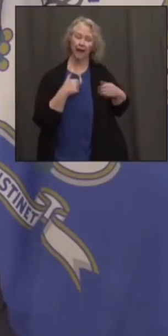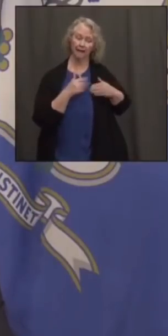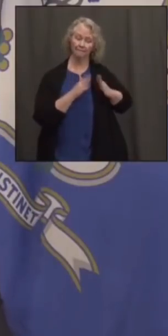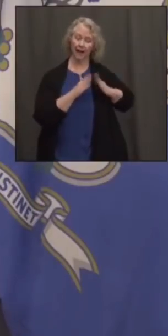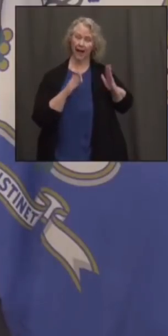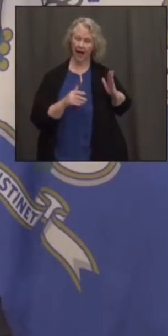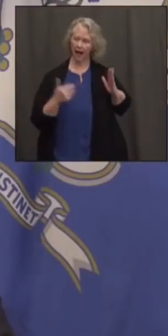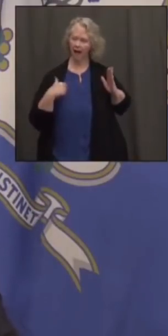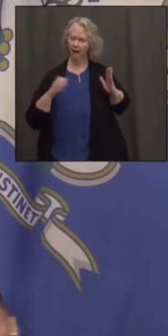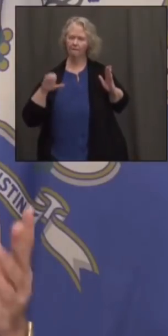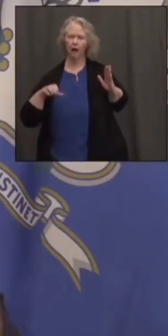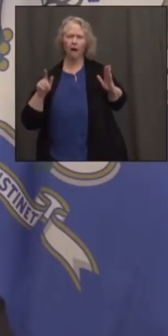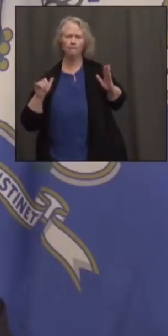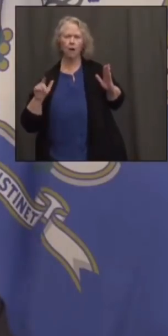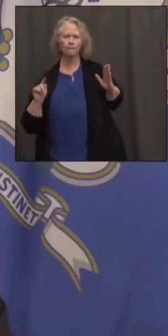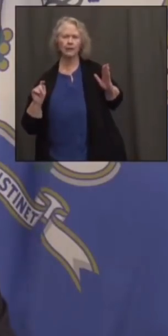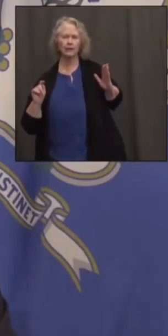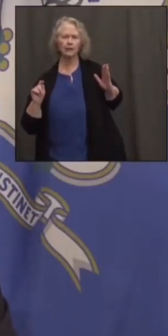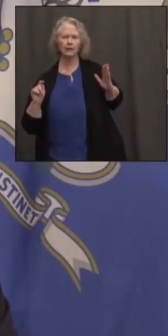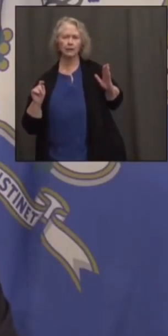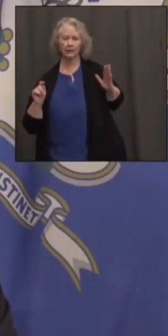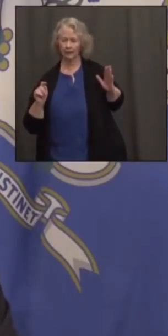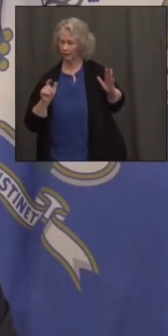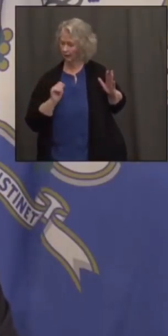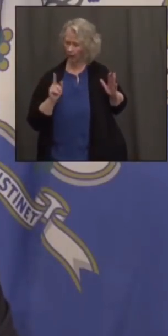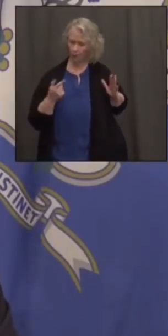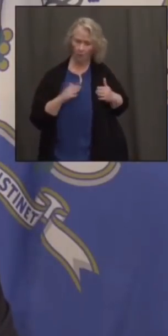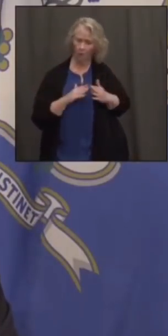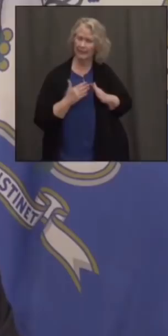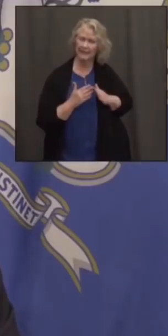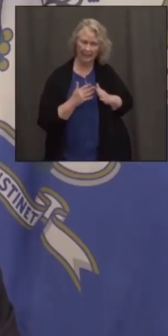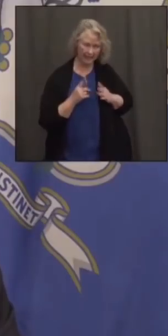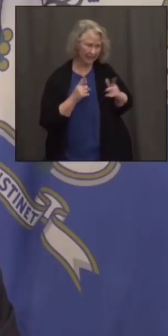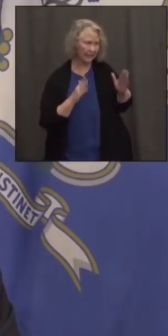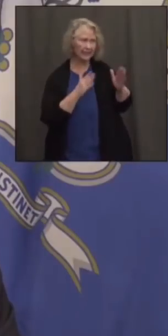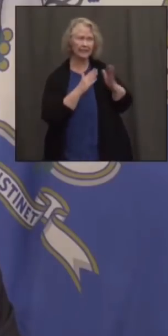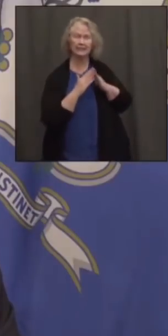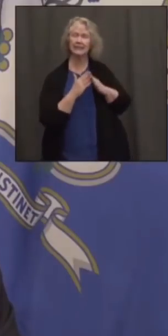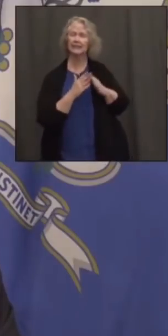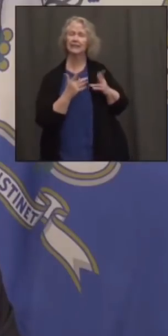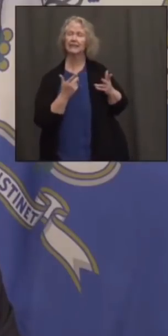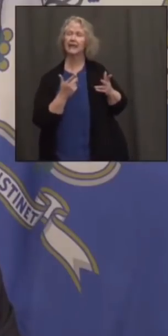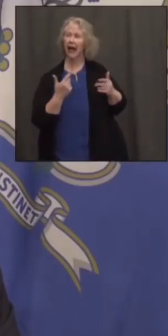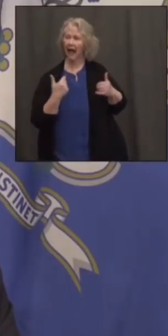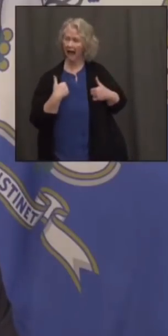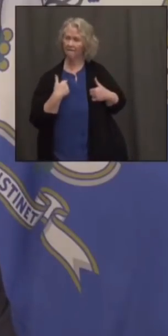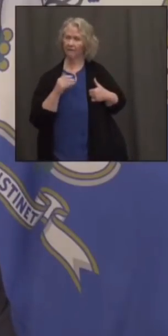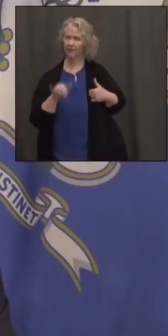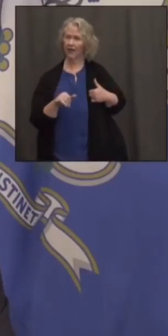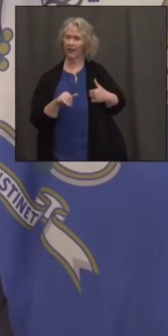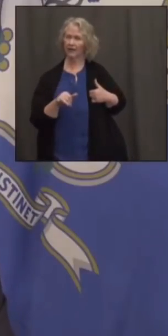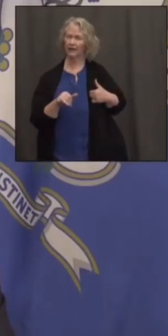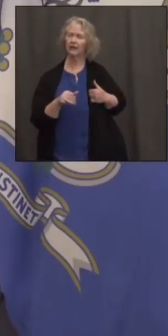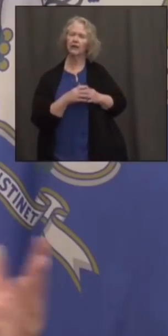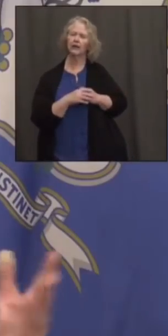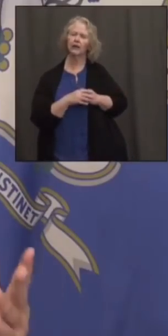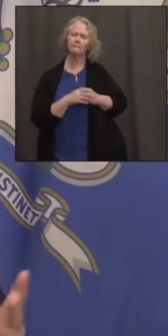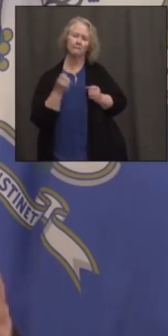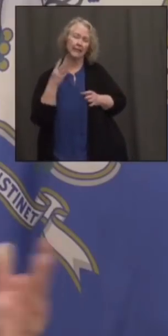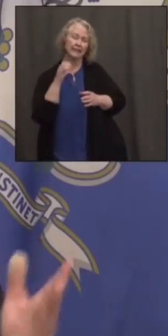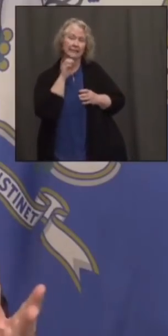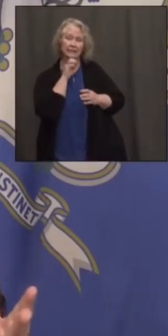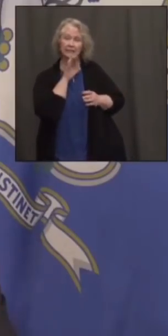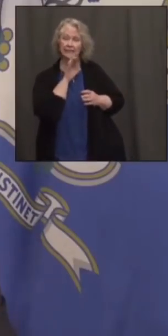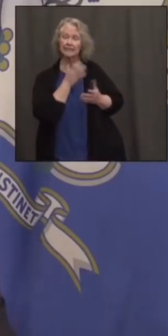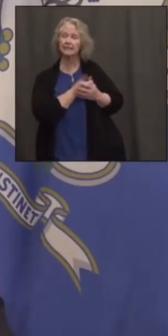the state, not just in the cities, but in the suburban and small towns as well. I think you've got a lot of, you know, seniors who